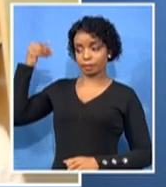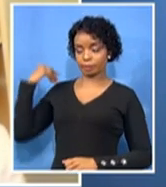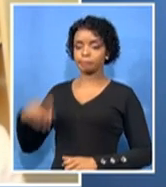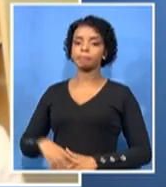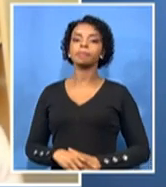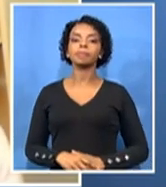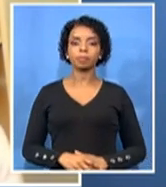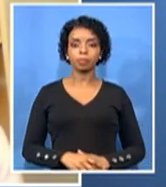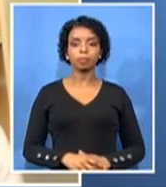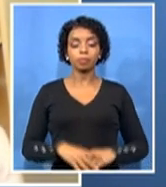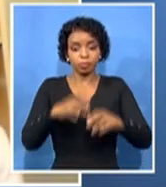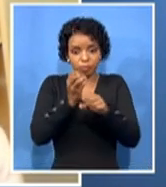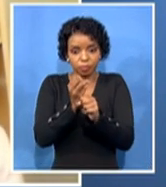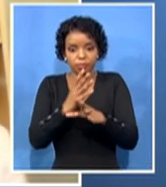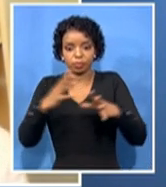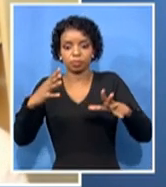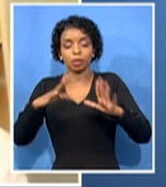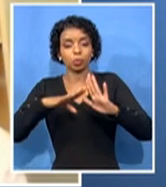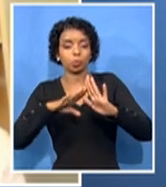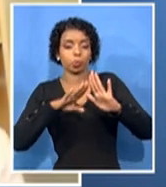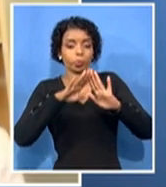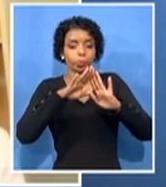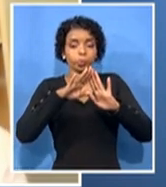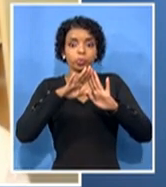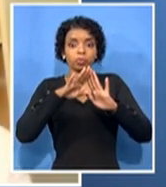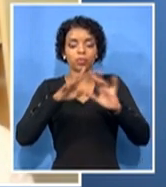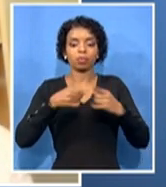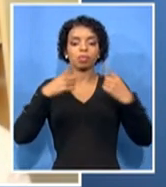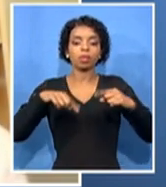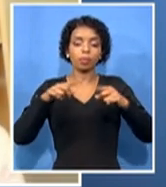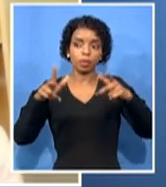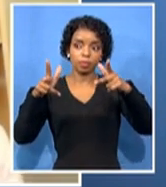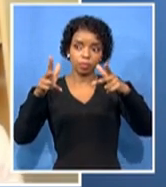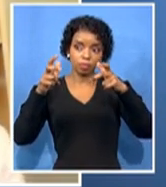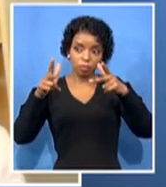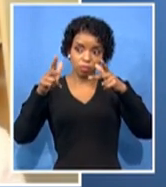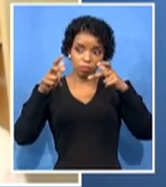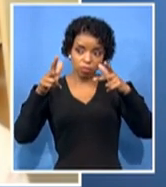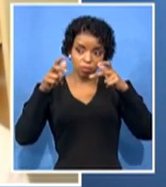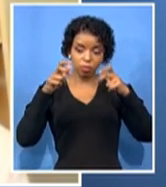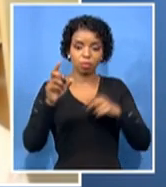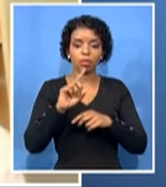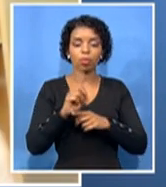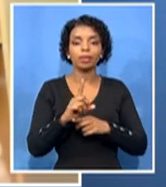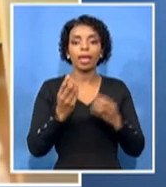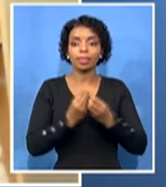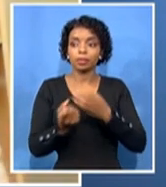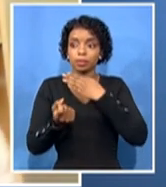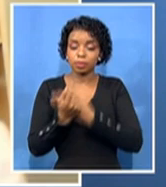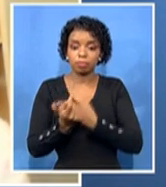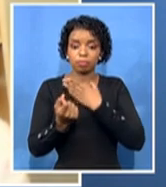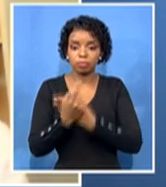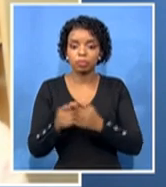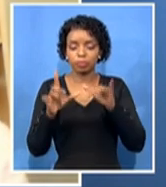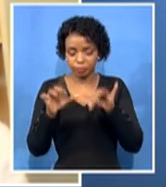observed that the trends has been constant initially for at least a